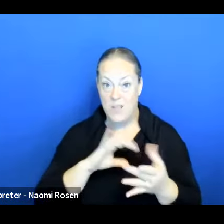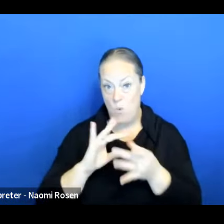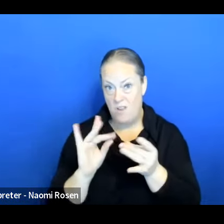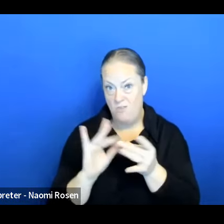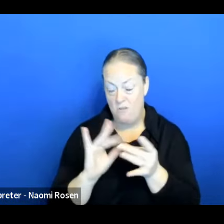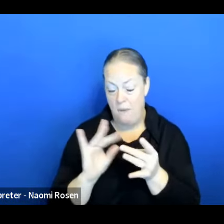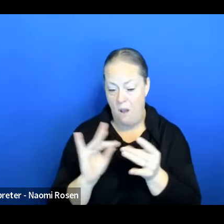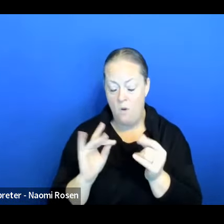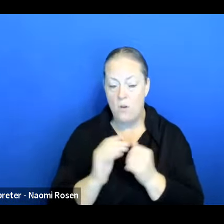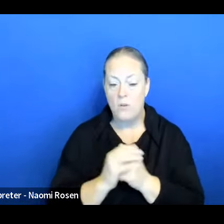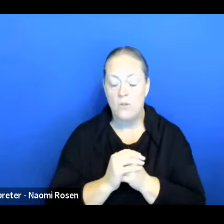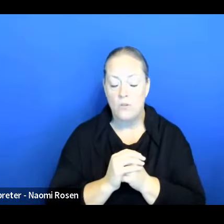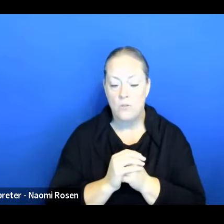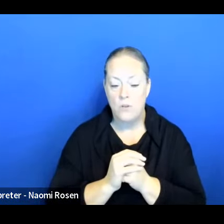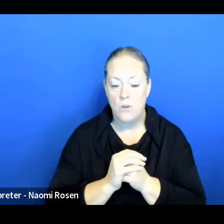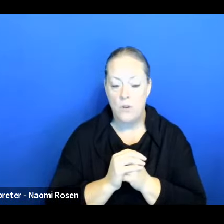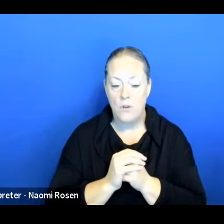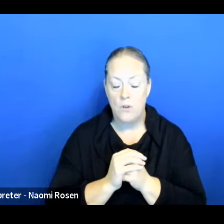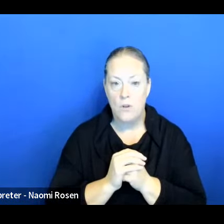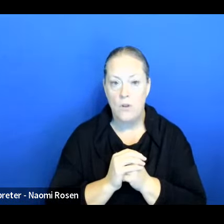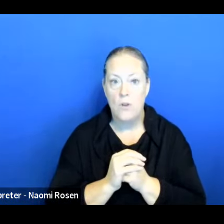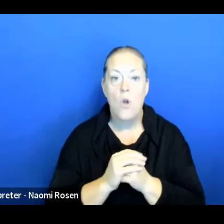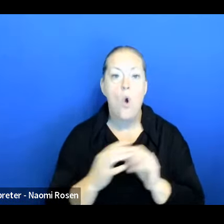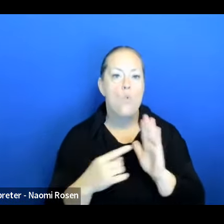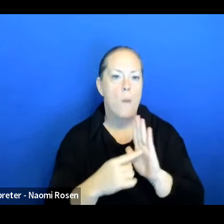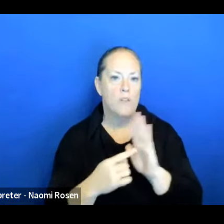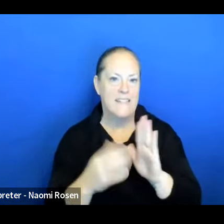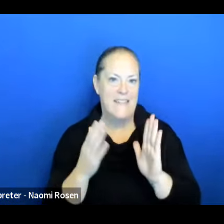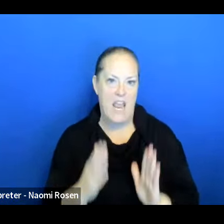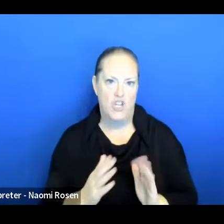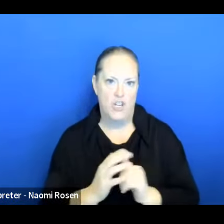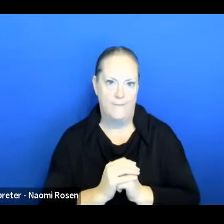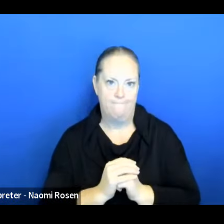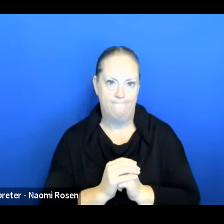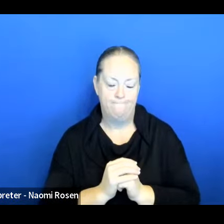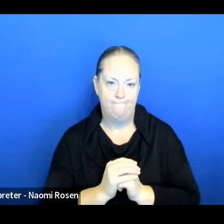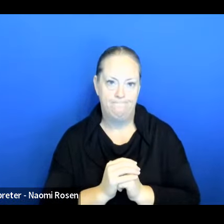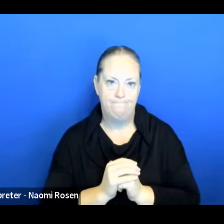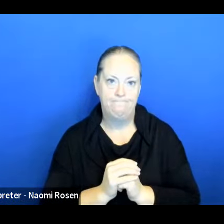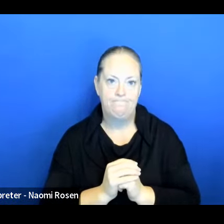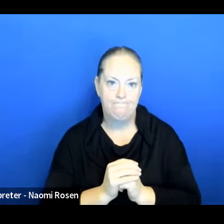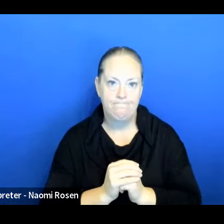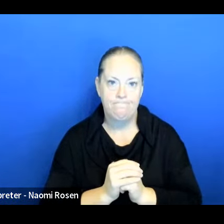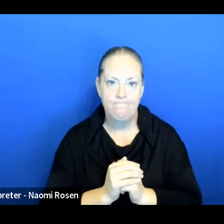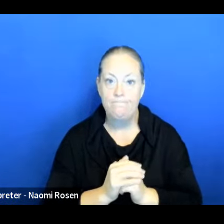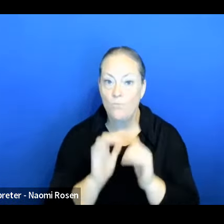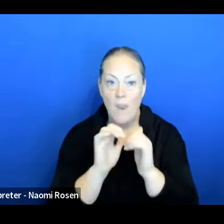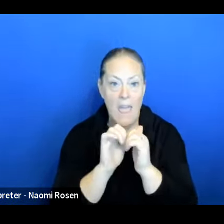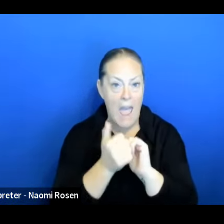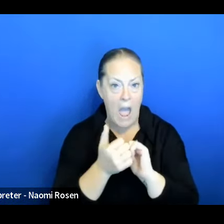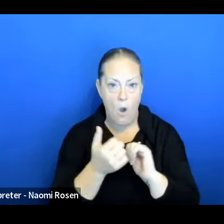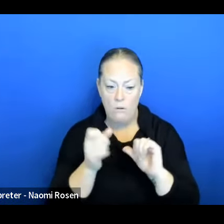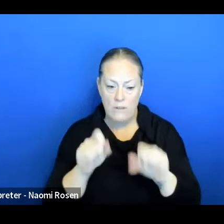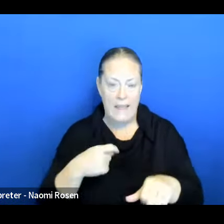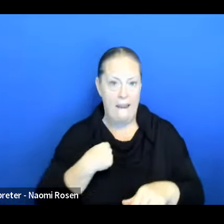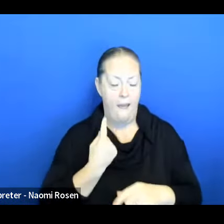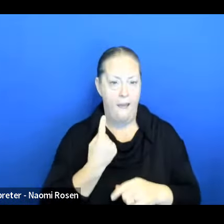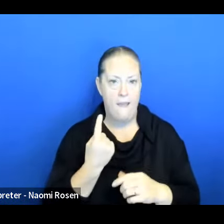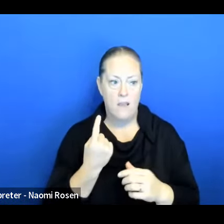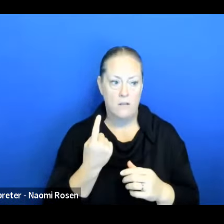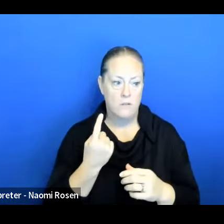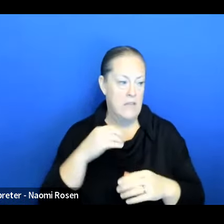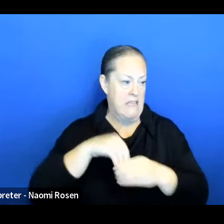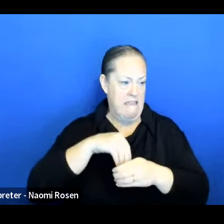and also representation about, okay, how can I in my community understand